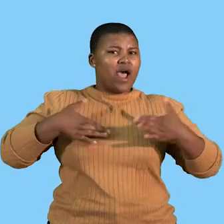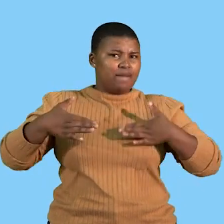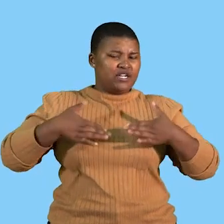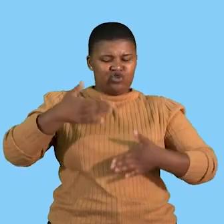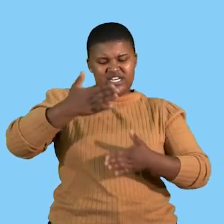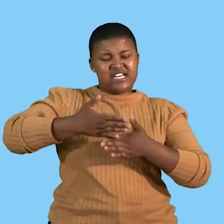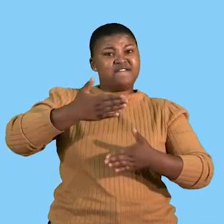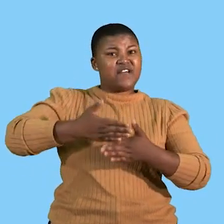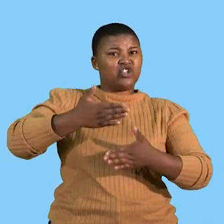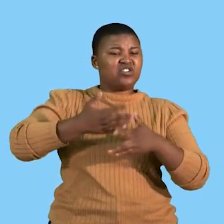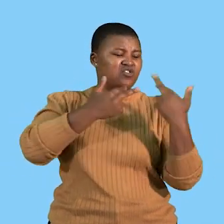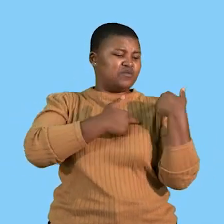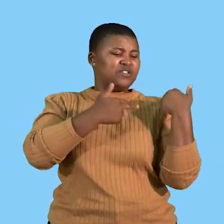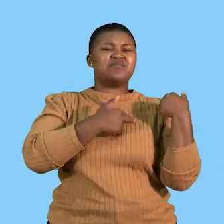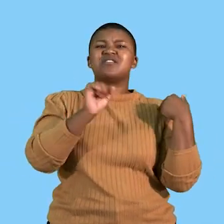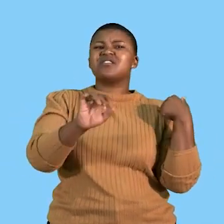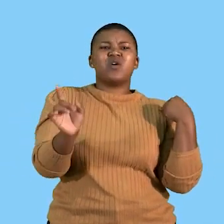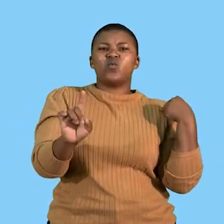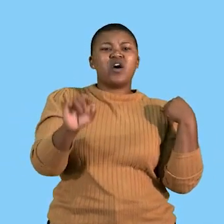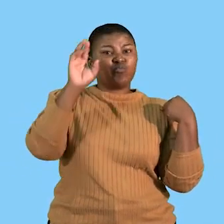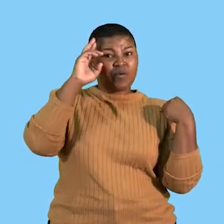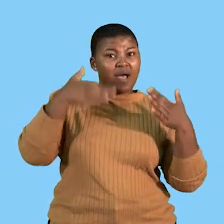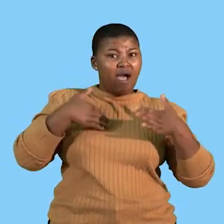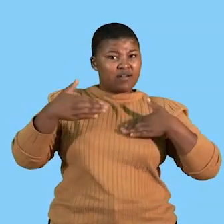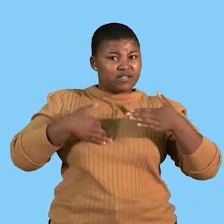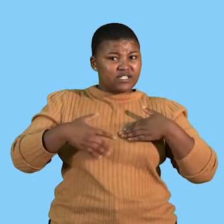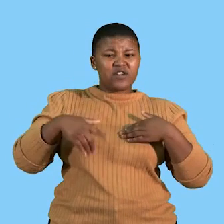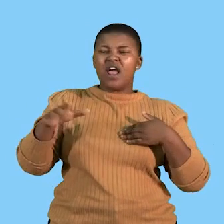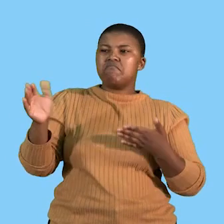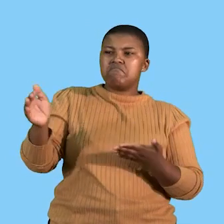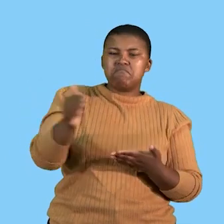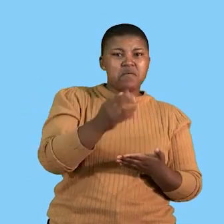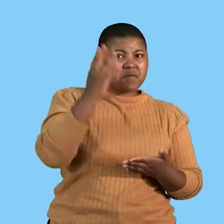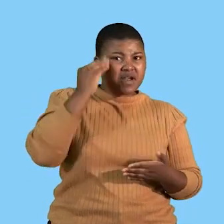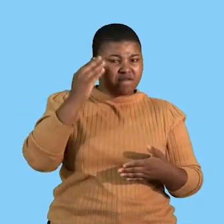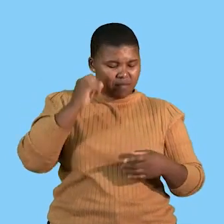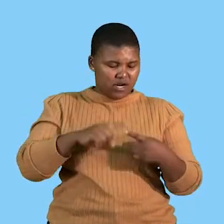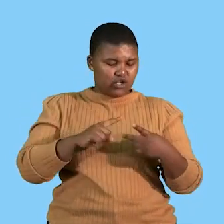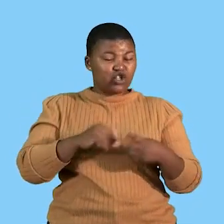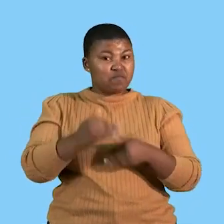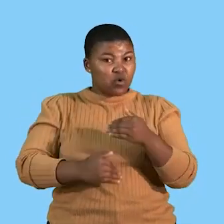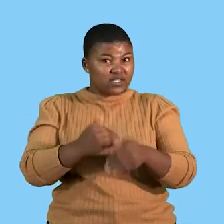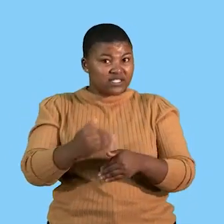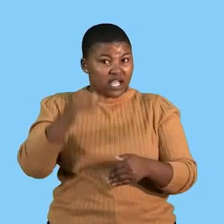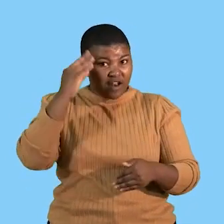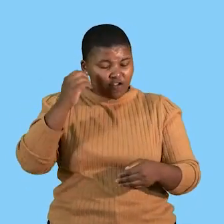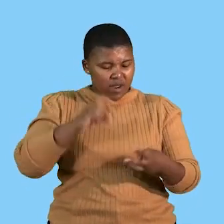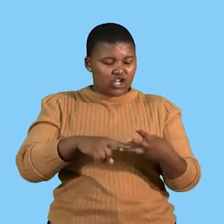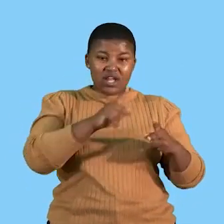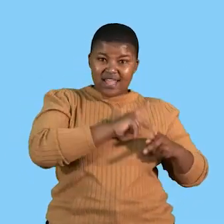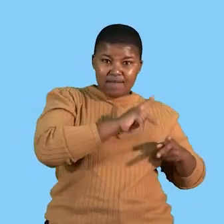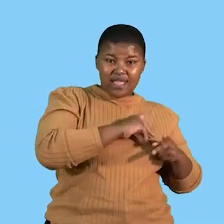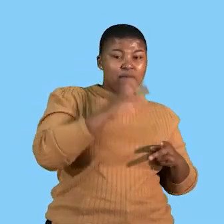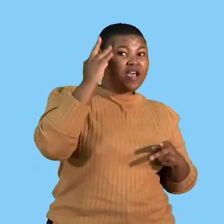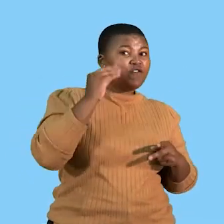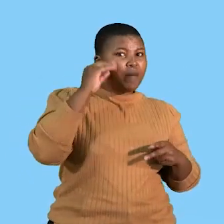the administration function. Remember administration deals with the collection, processing and storing